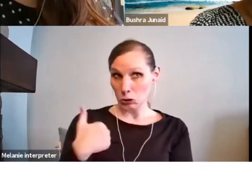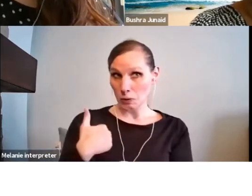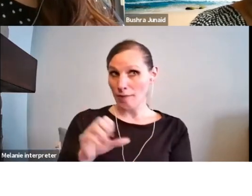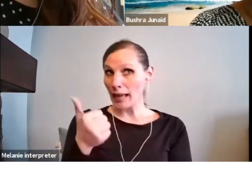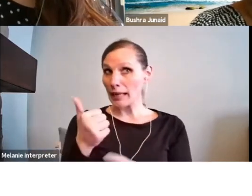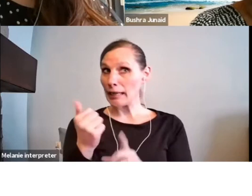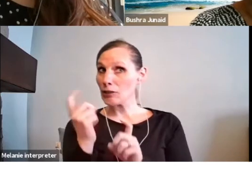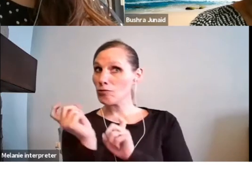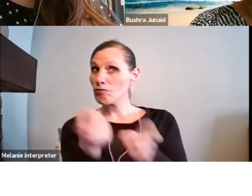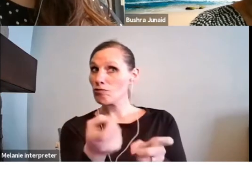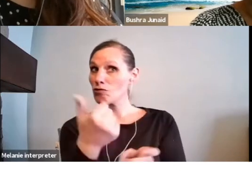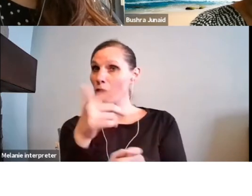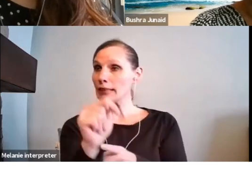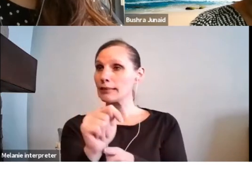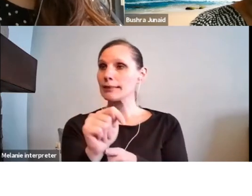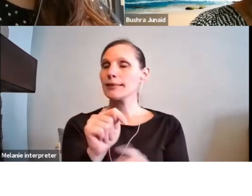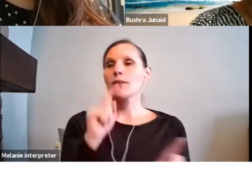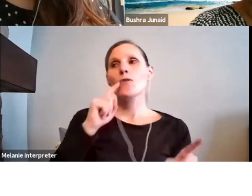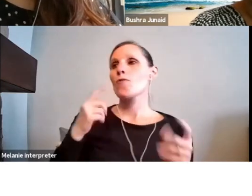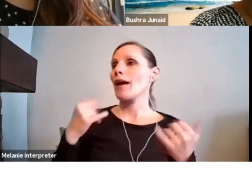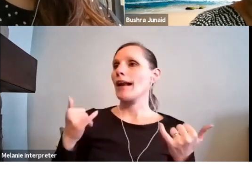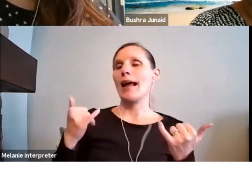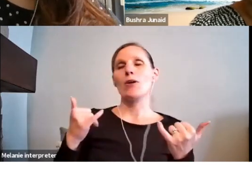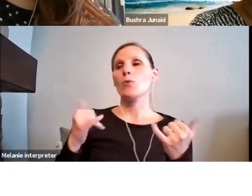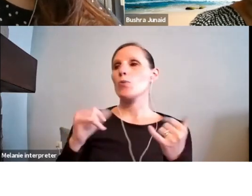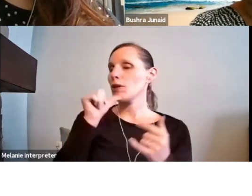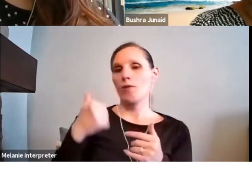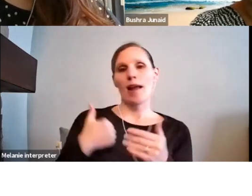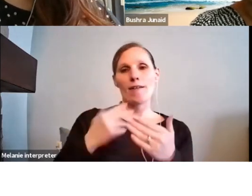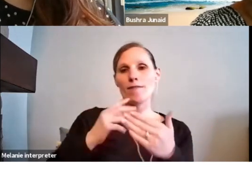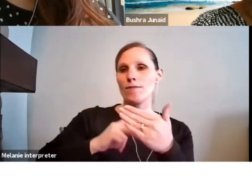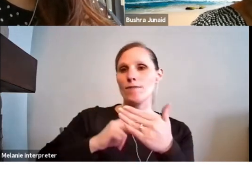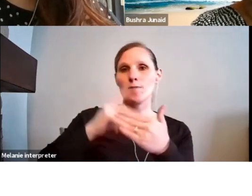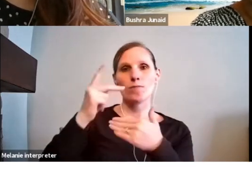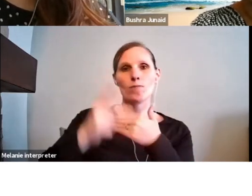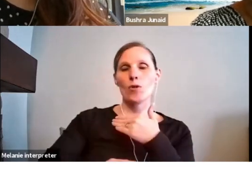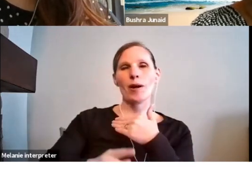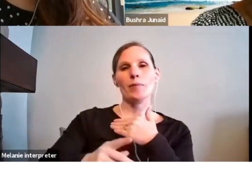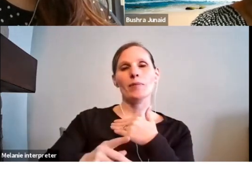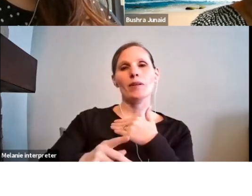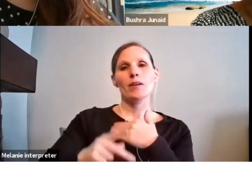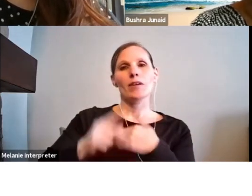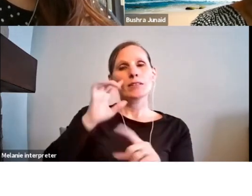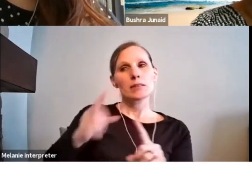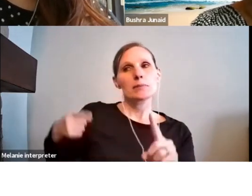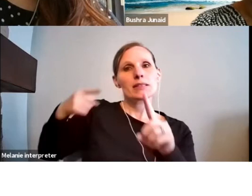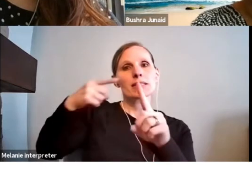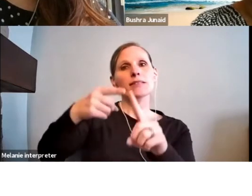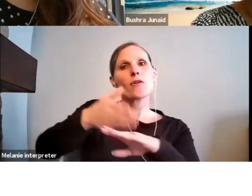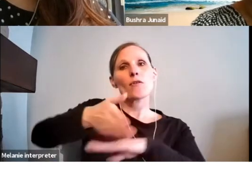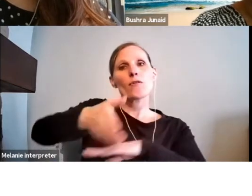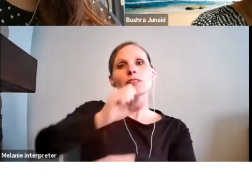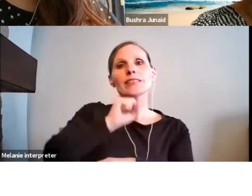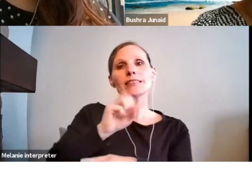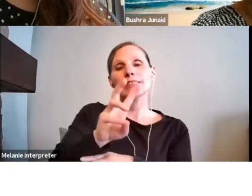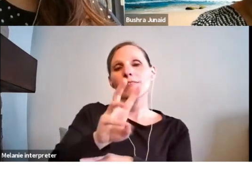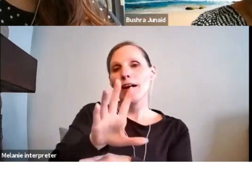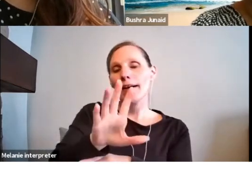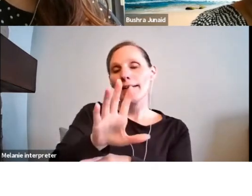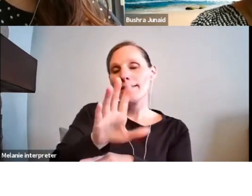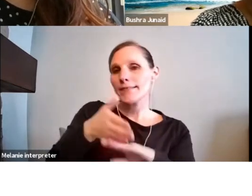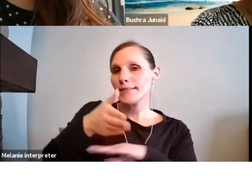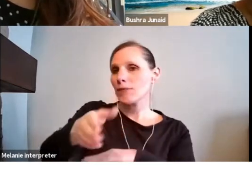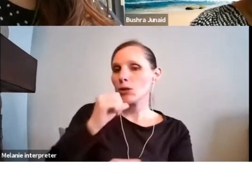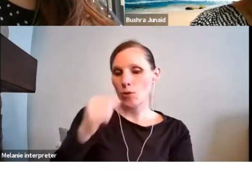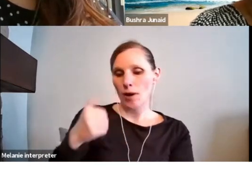We currently do not have programs that are specifically for people aged 65 or